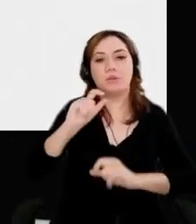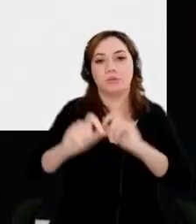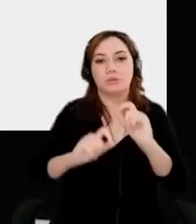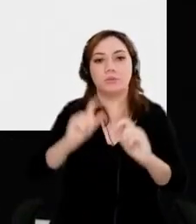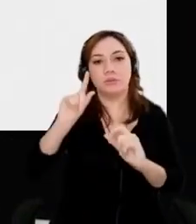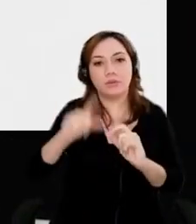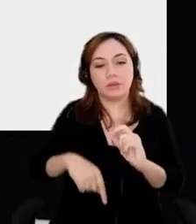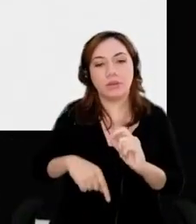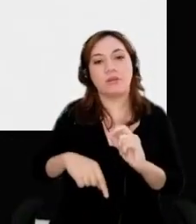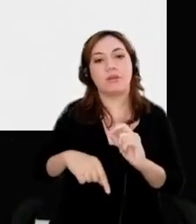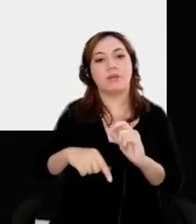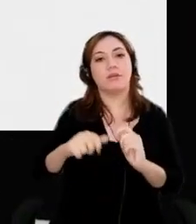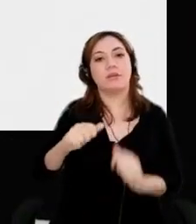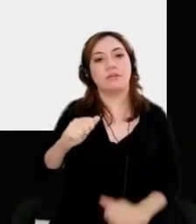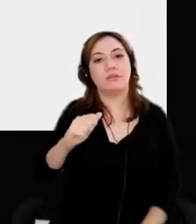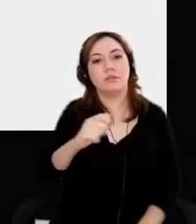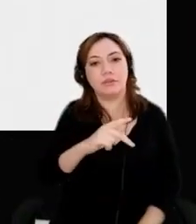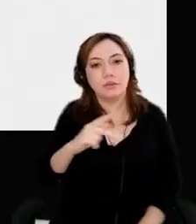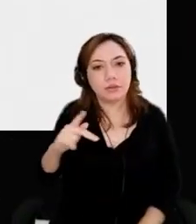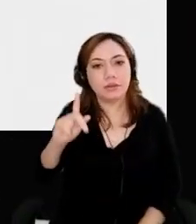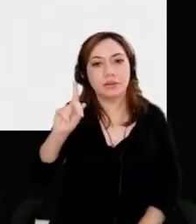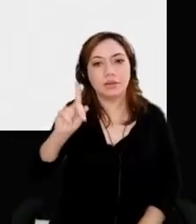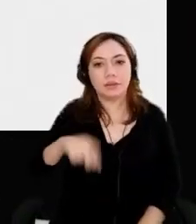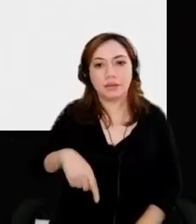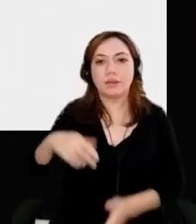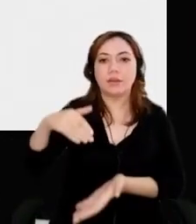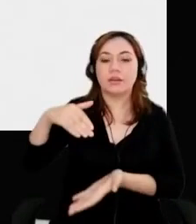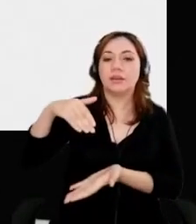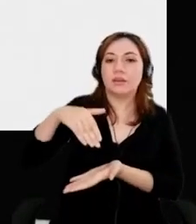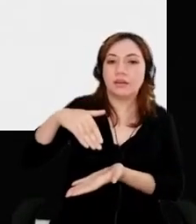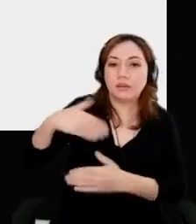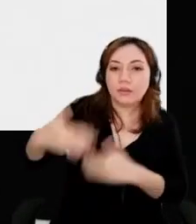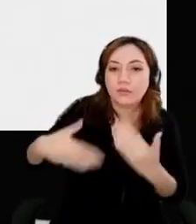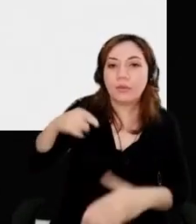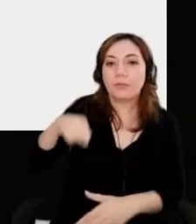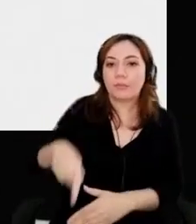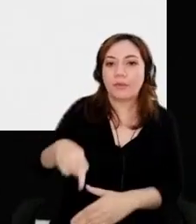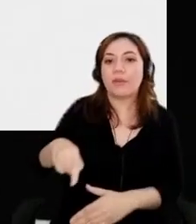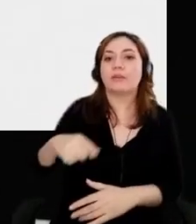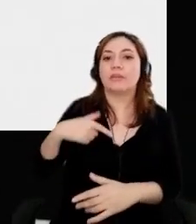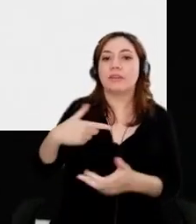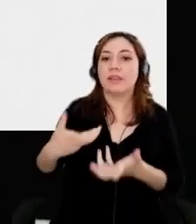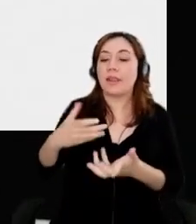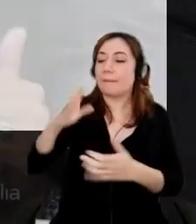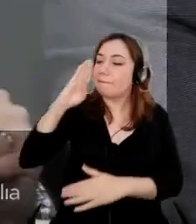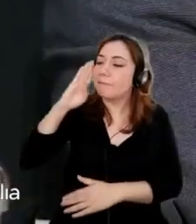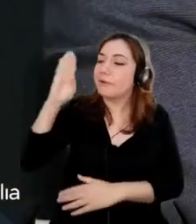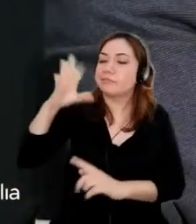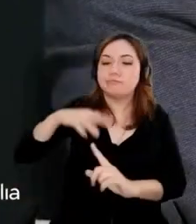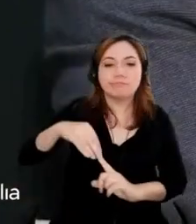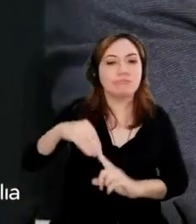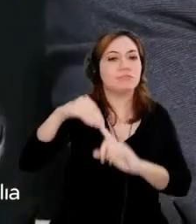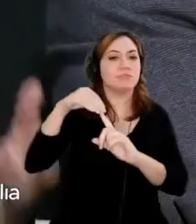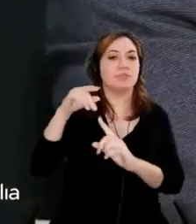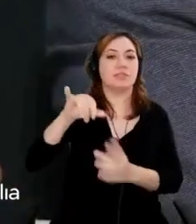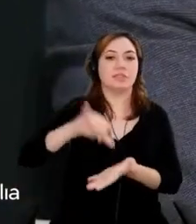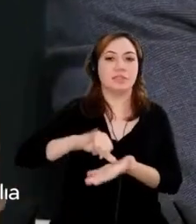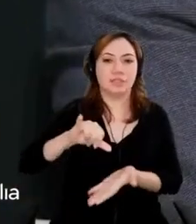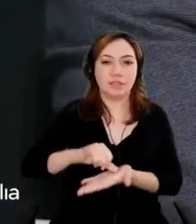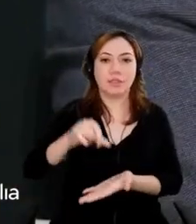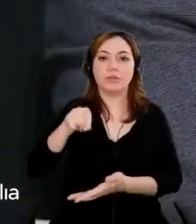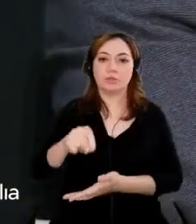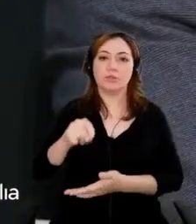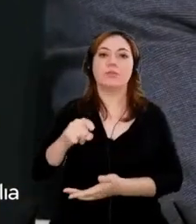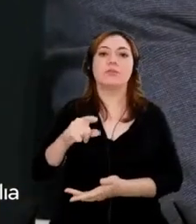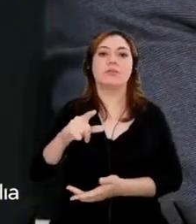development stack that is going to sit on top of that data center or on top of that, those models. So the other